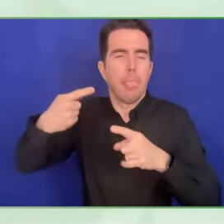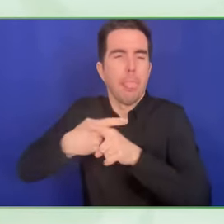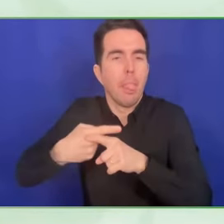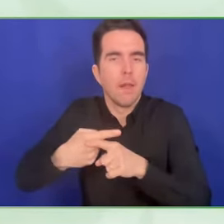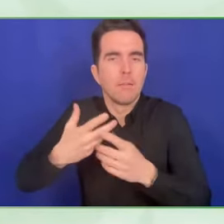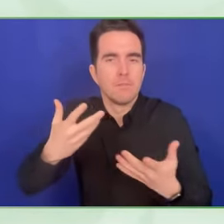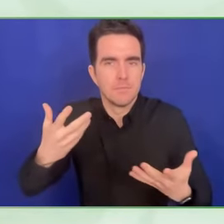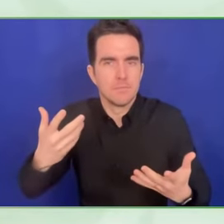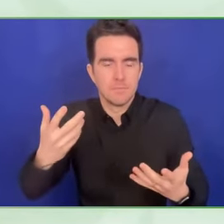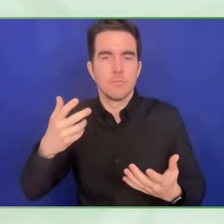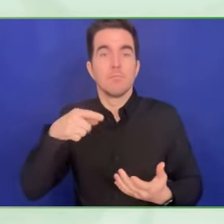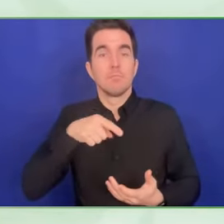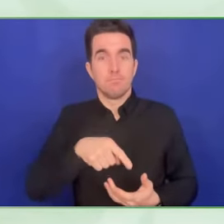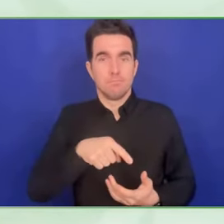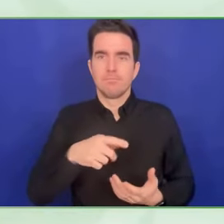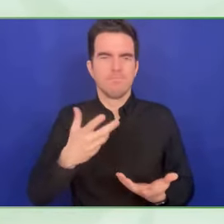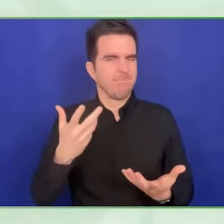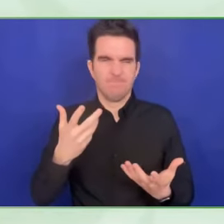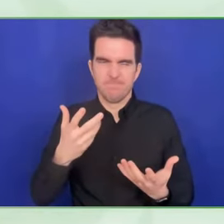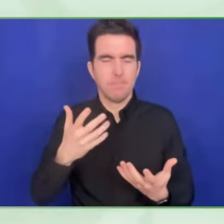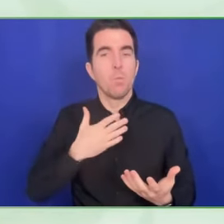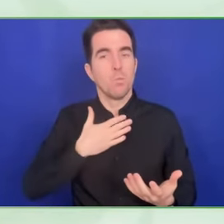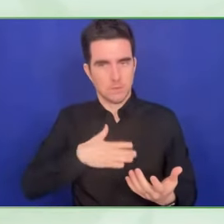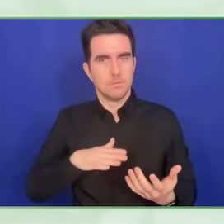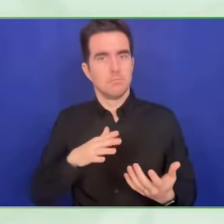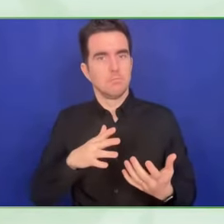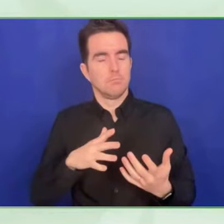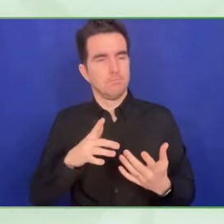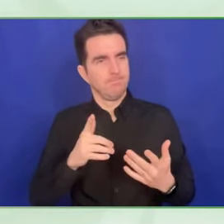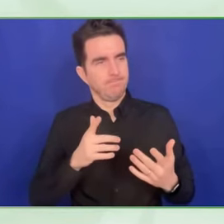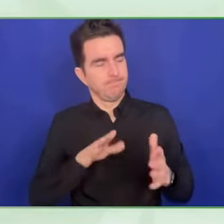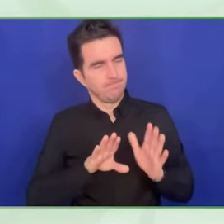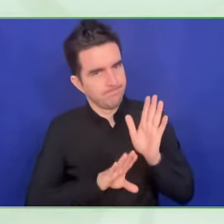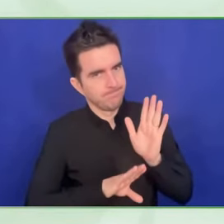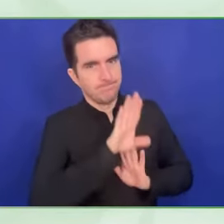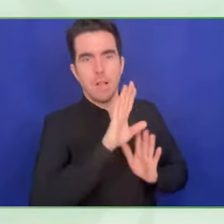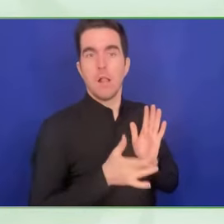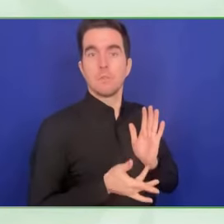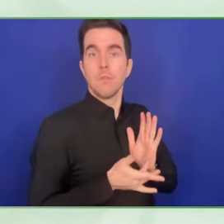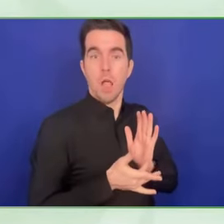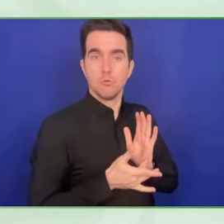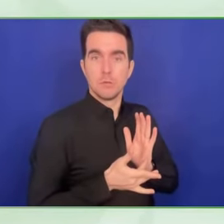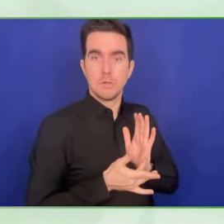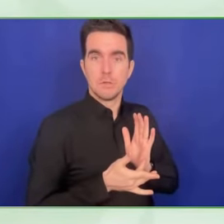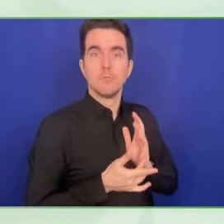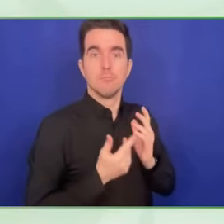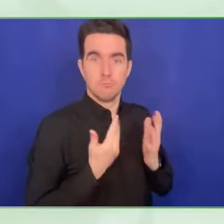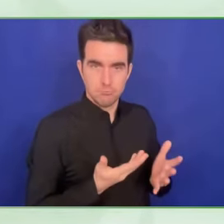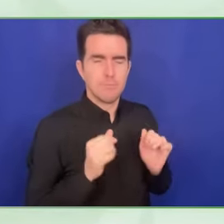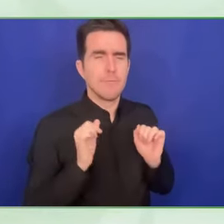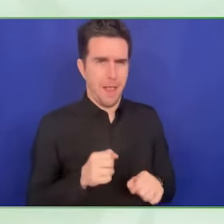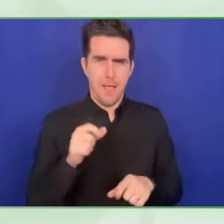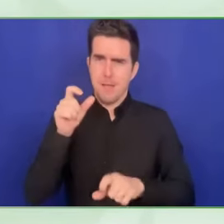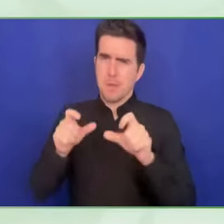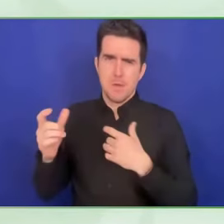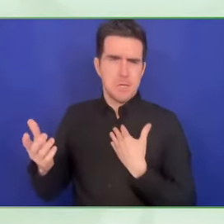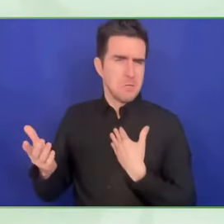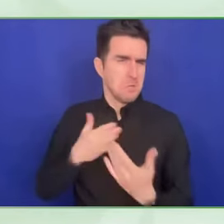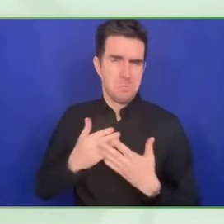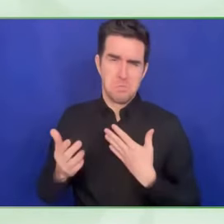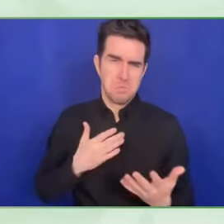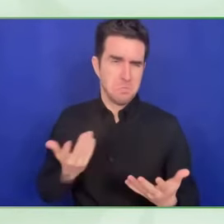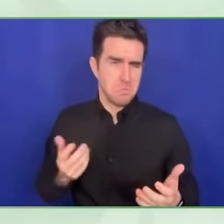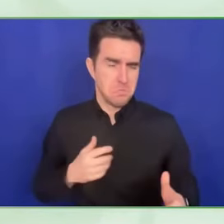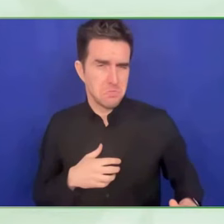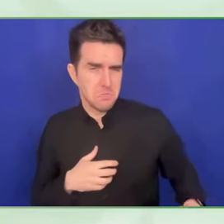lights, the age different. If people is wearing glasses or has face masks, it doesn't matter. If people are